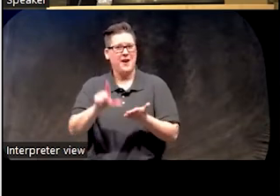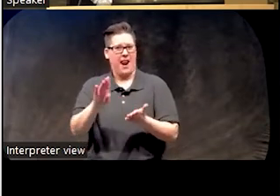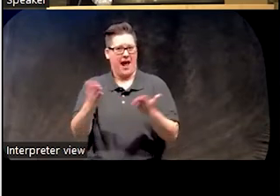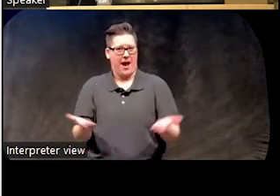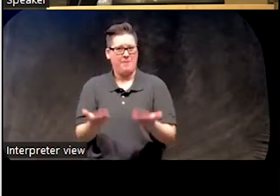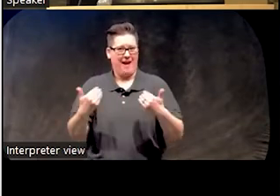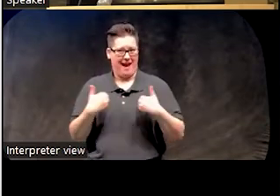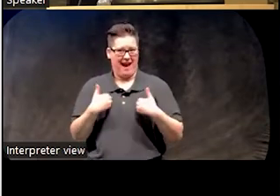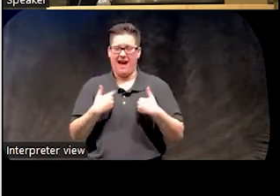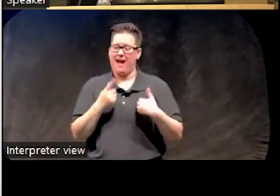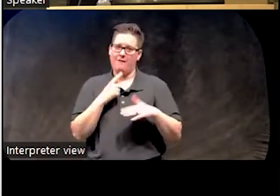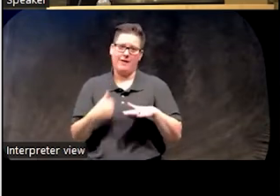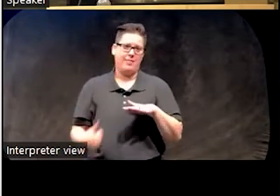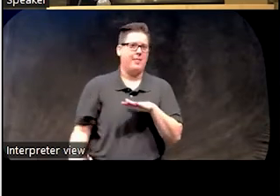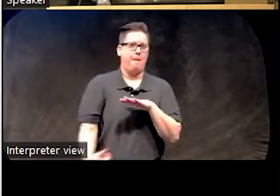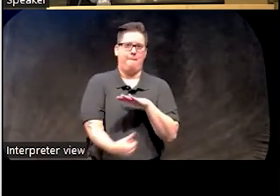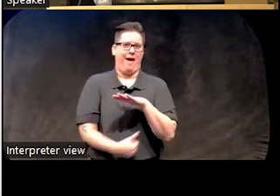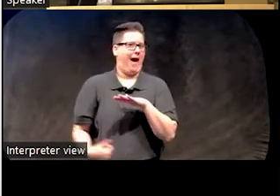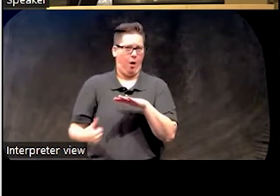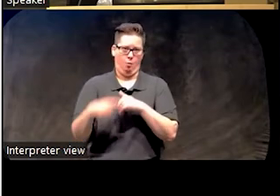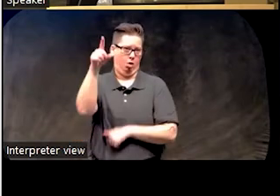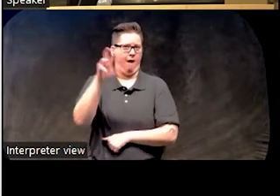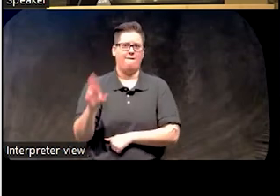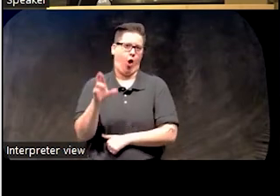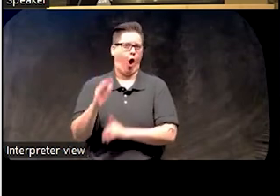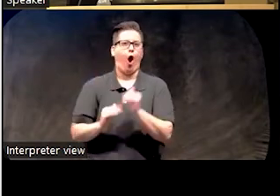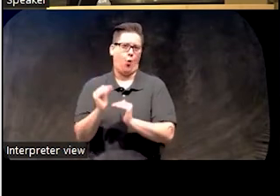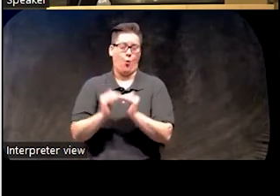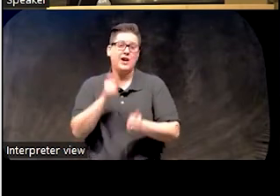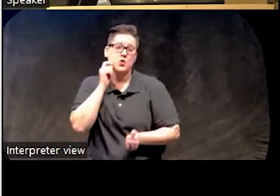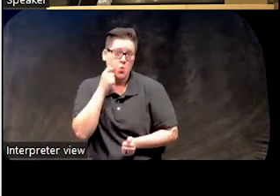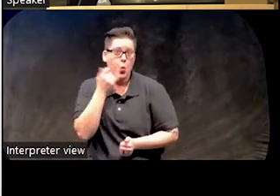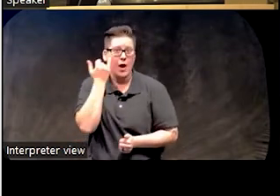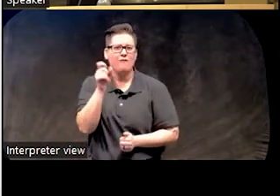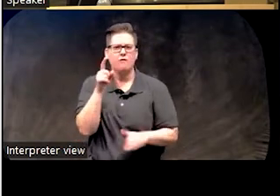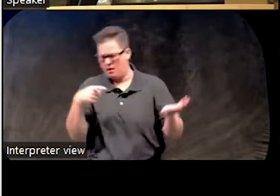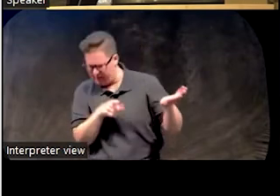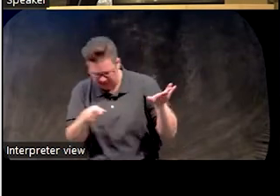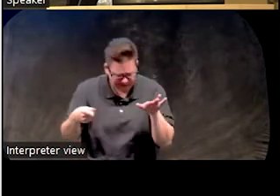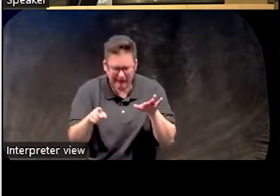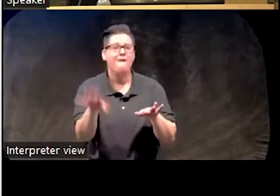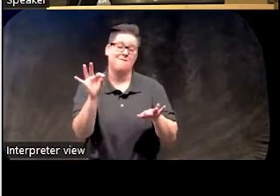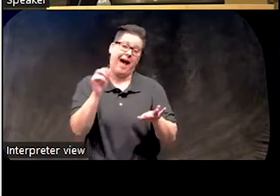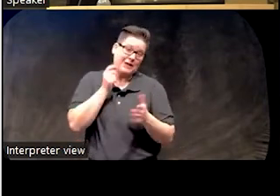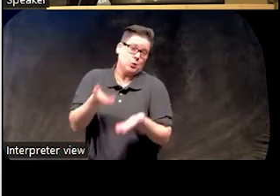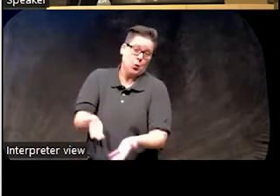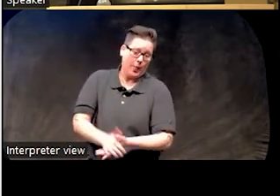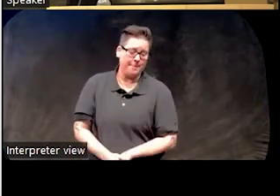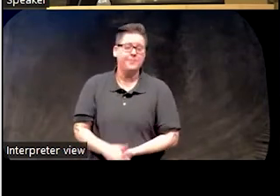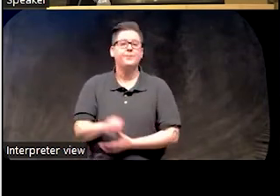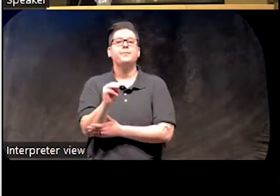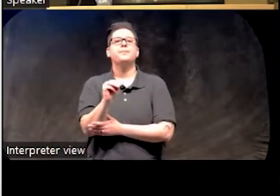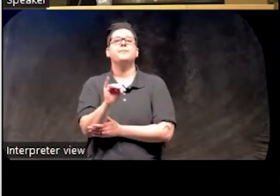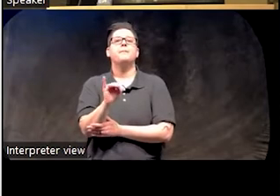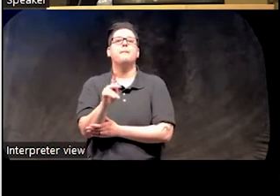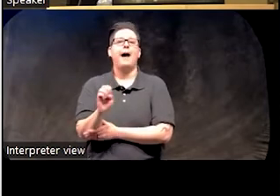It is in the bowels of Arwing, it's in the basement. Cool space, if you can make it through the hallways. Michael Perlis